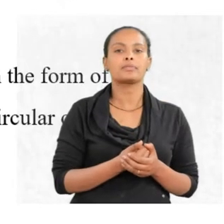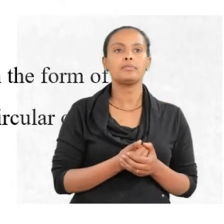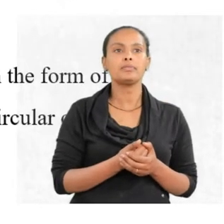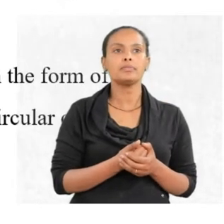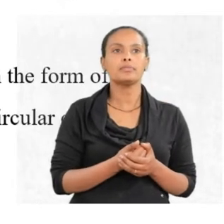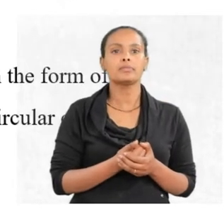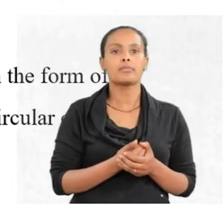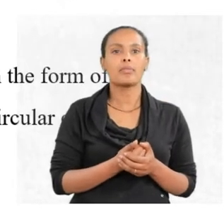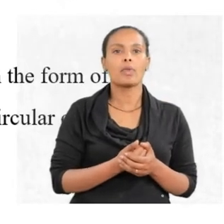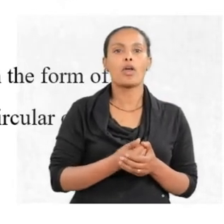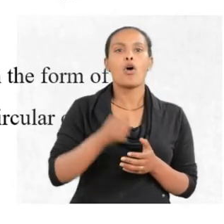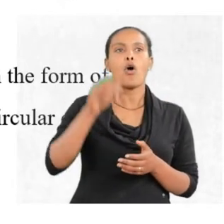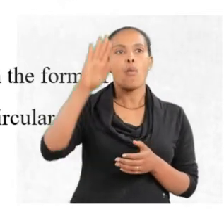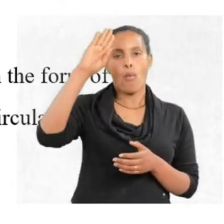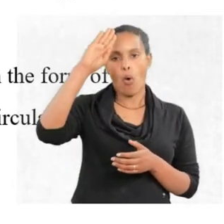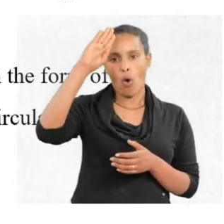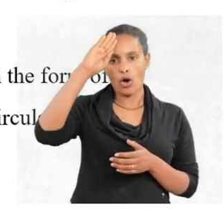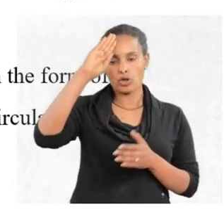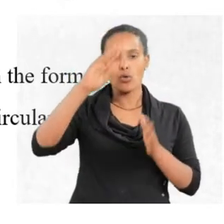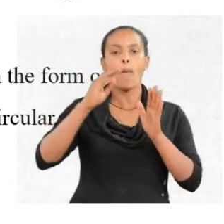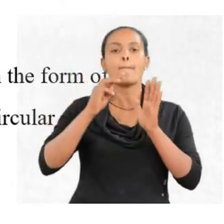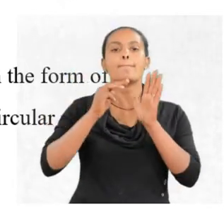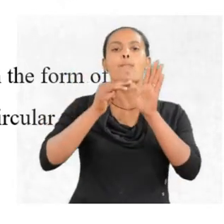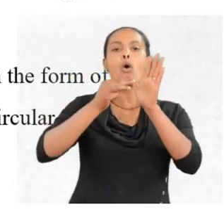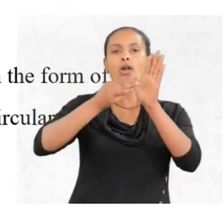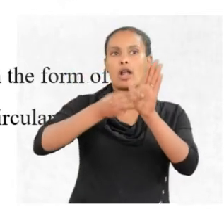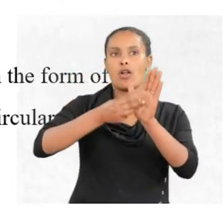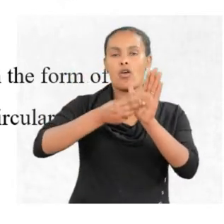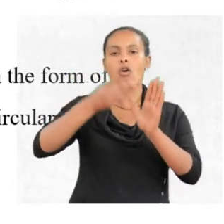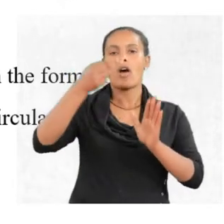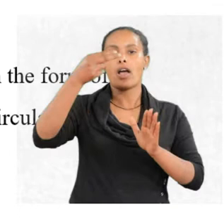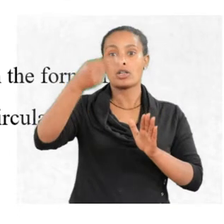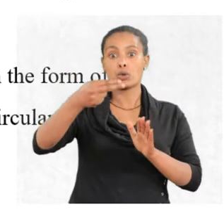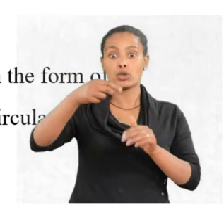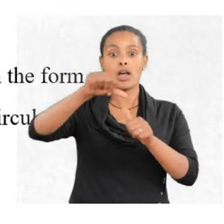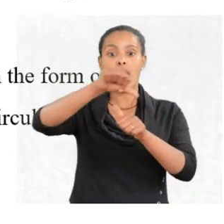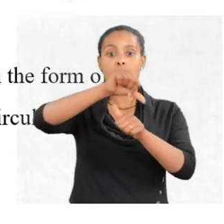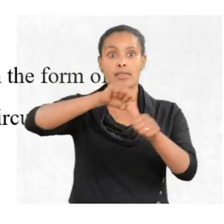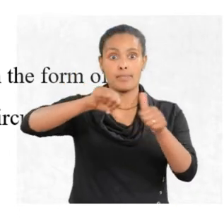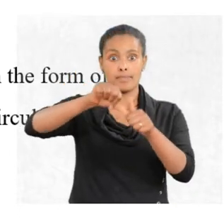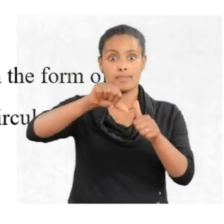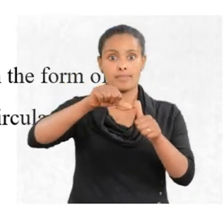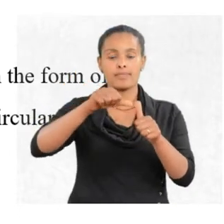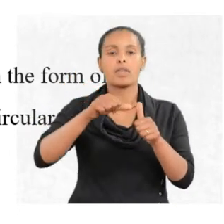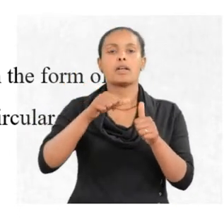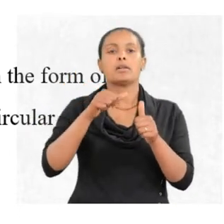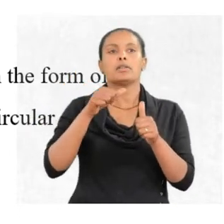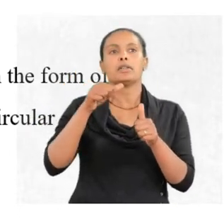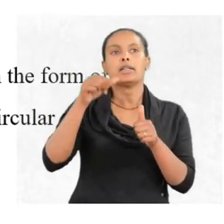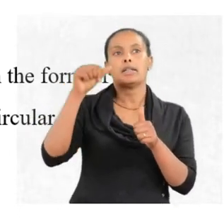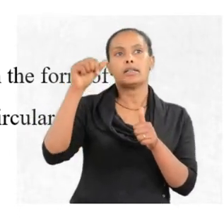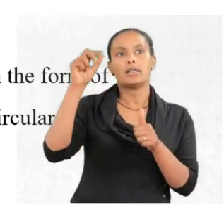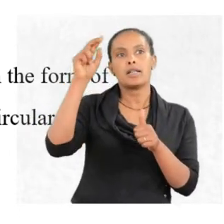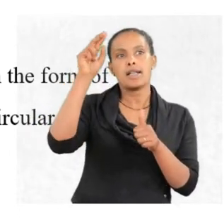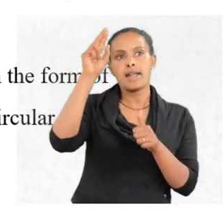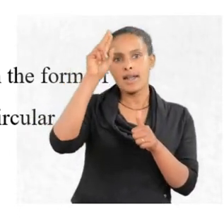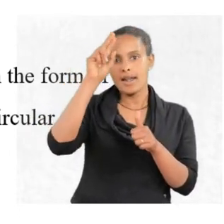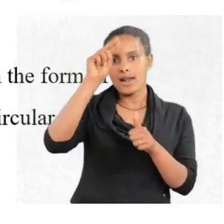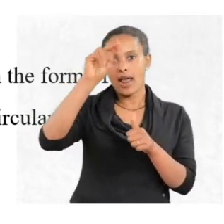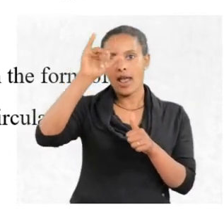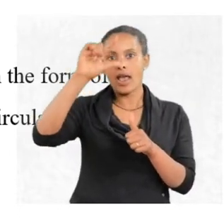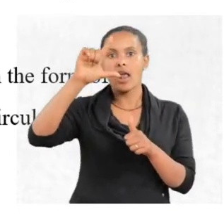The Bohr model of the hydrogen atom, Niels Bohr,